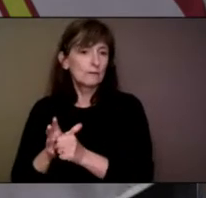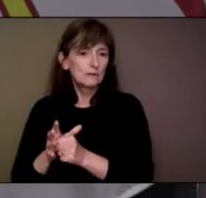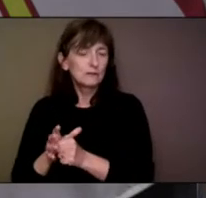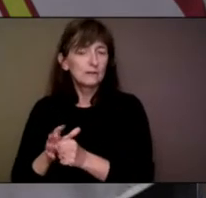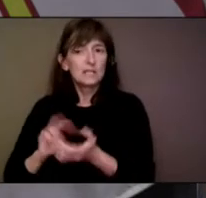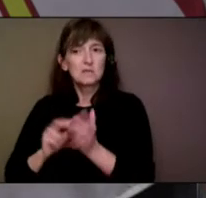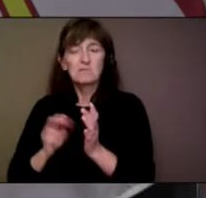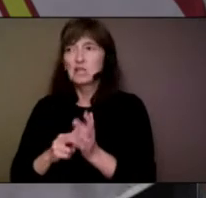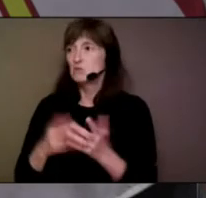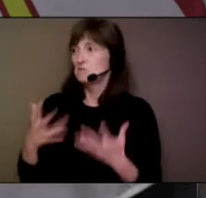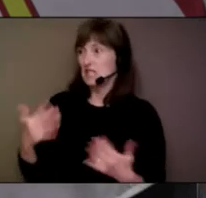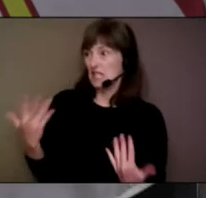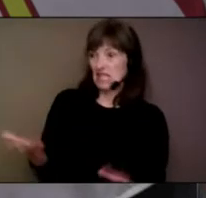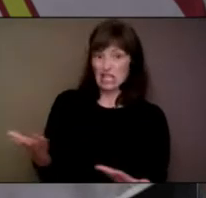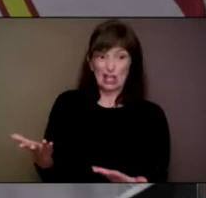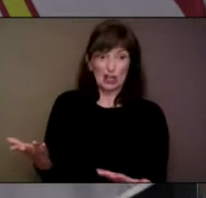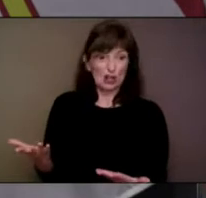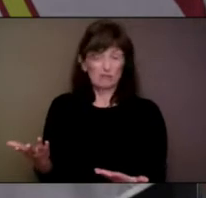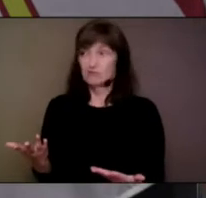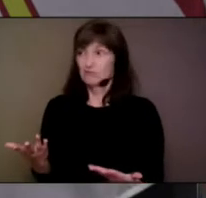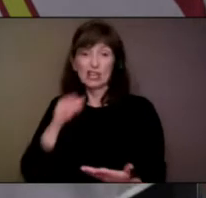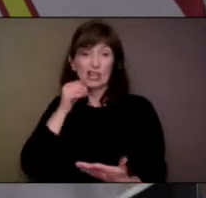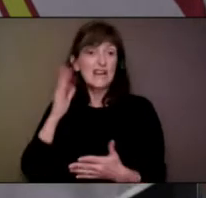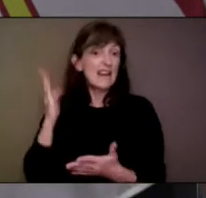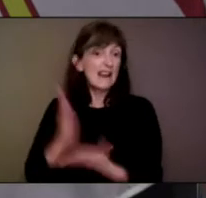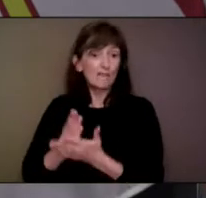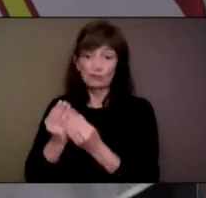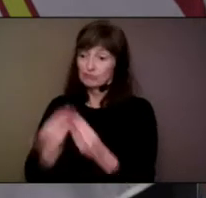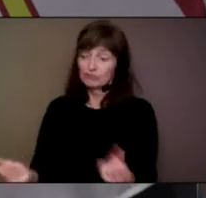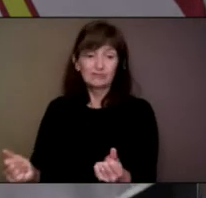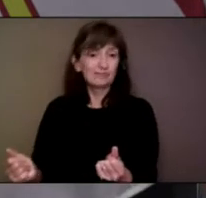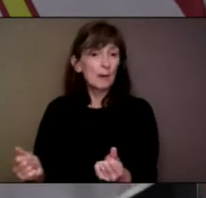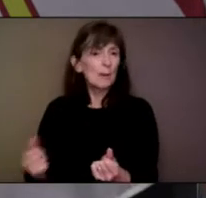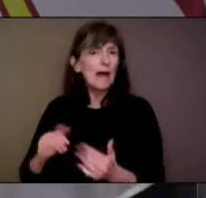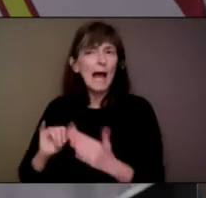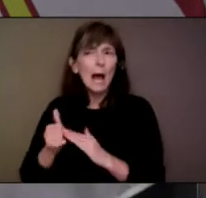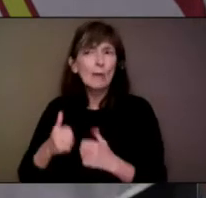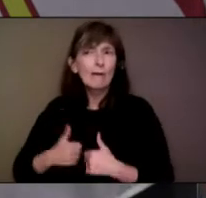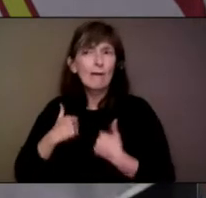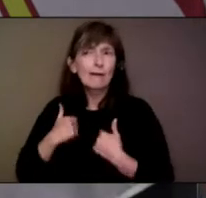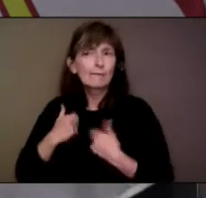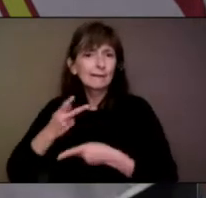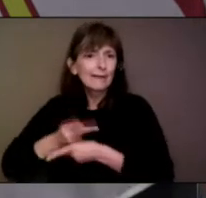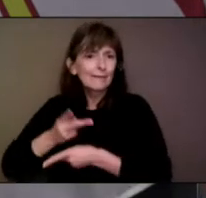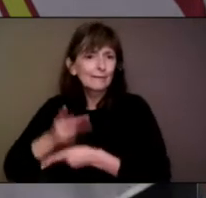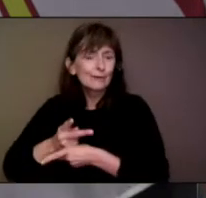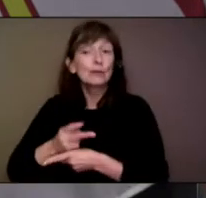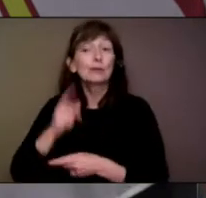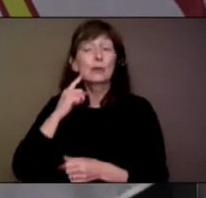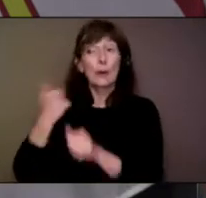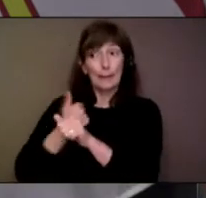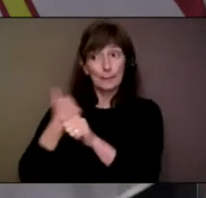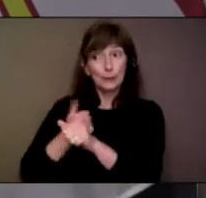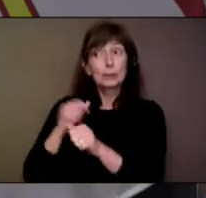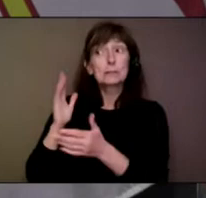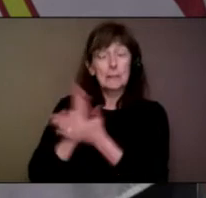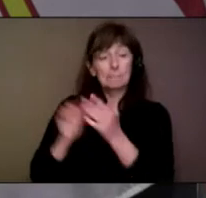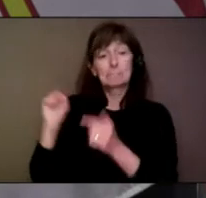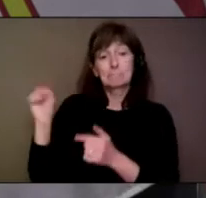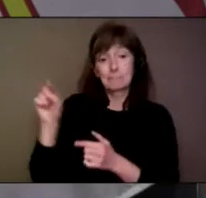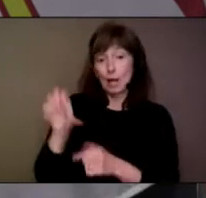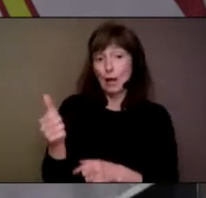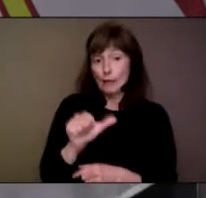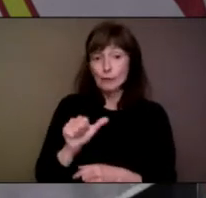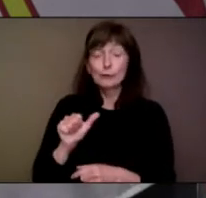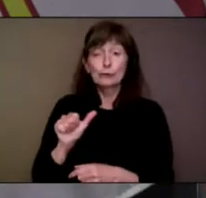So, you know, it's not surprising that some jurisdictions have gone out to say that they're going to be moving in that direction. I think, you know,